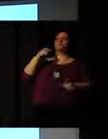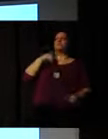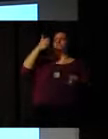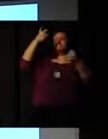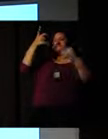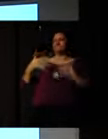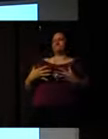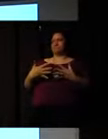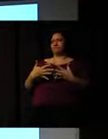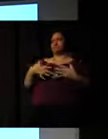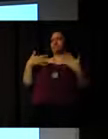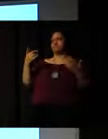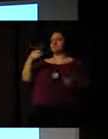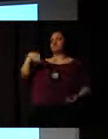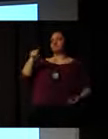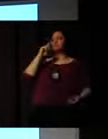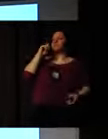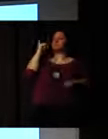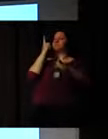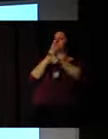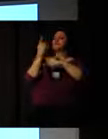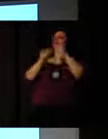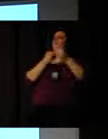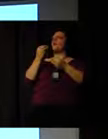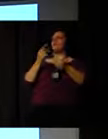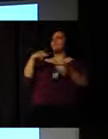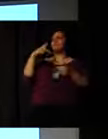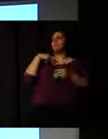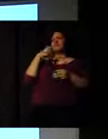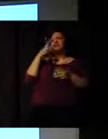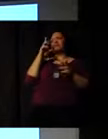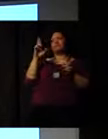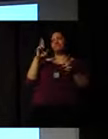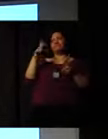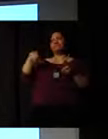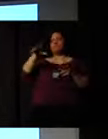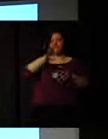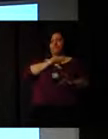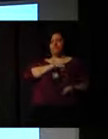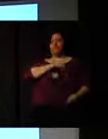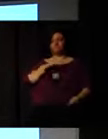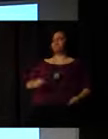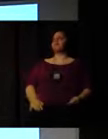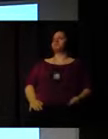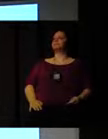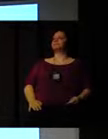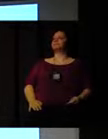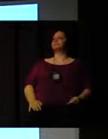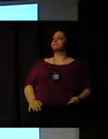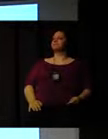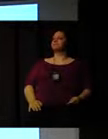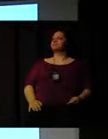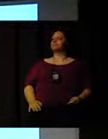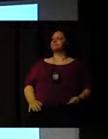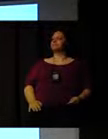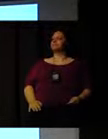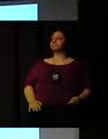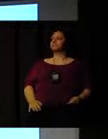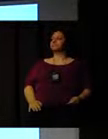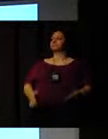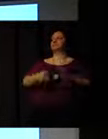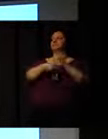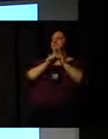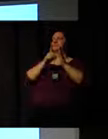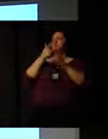going to discover how. I hope you will enjoy it. I hope so. So before turning to the main part of my presentation,